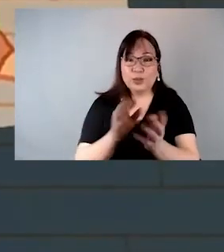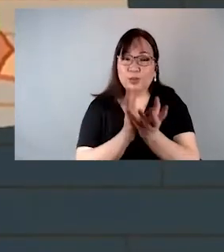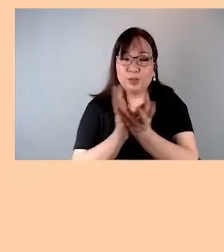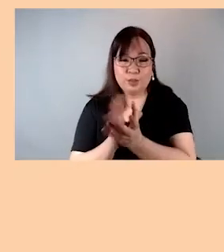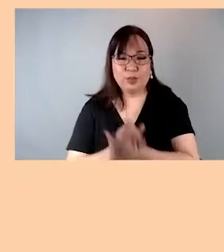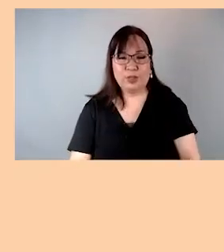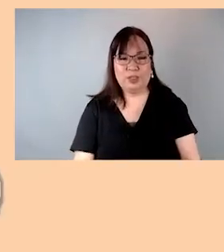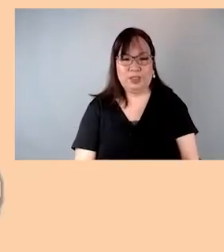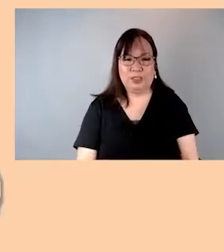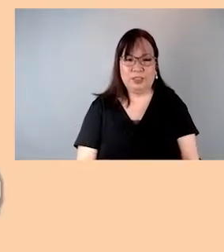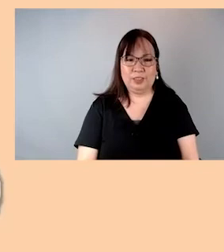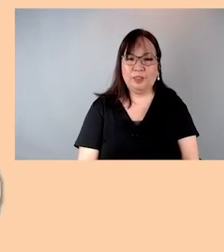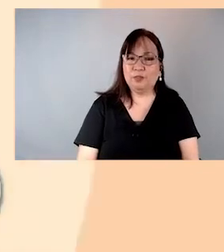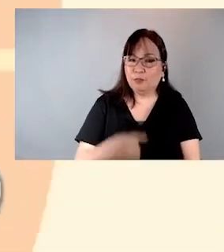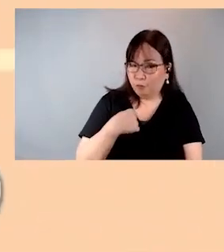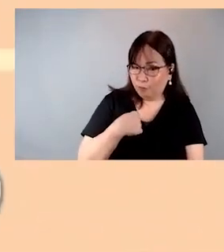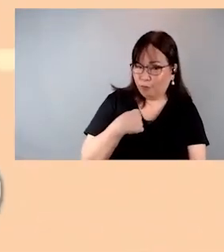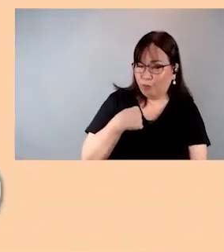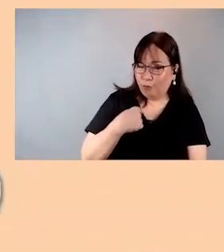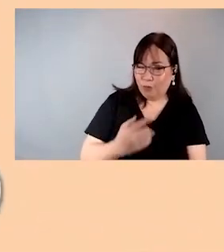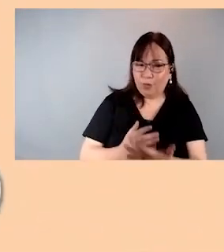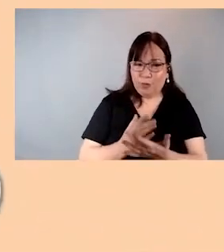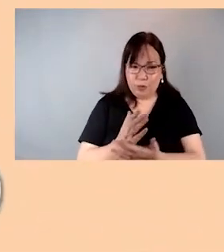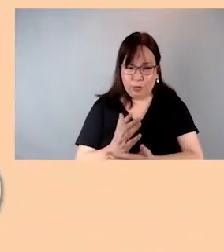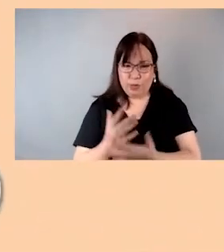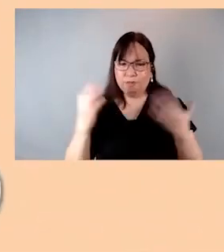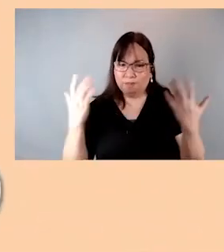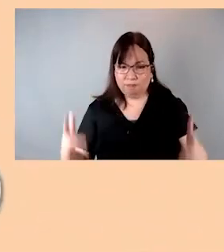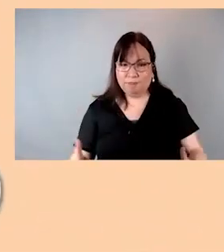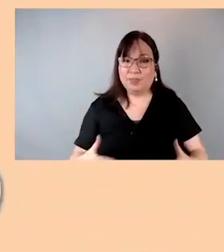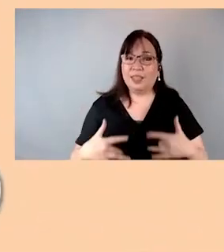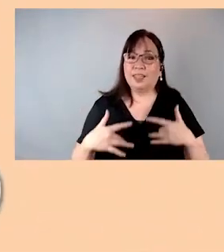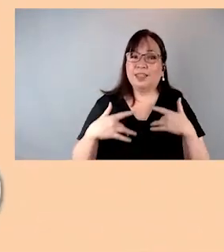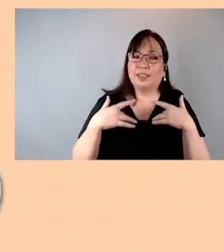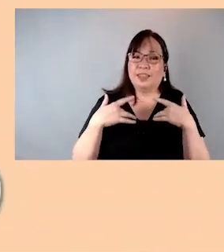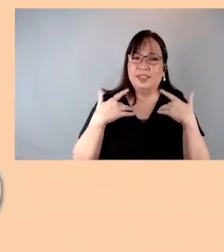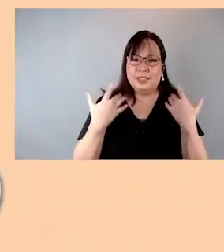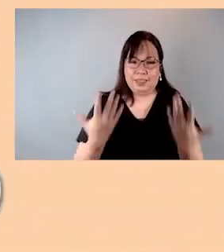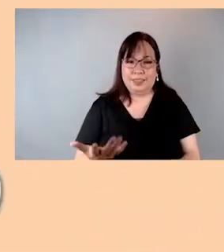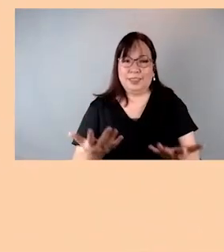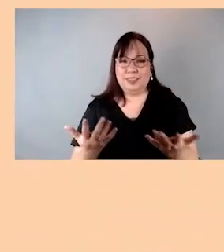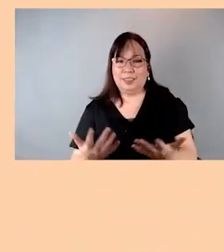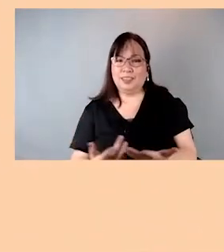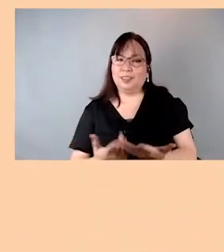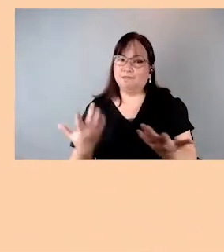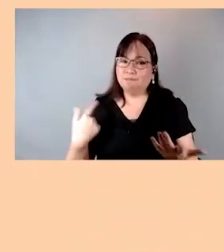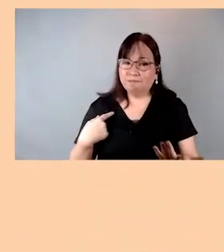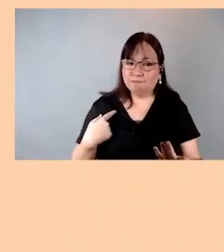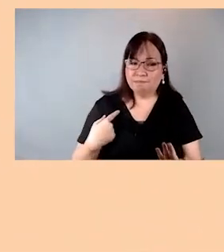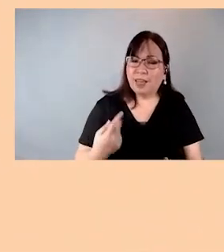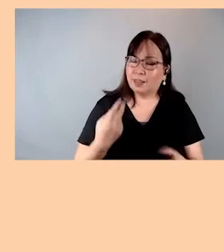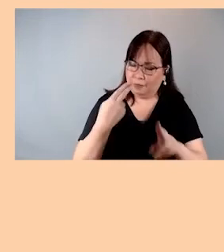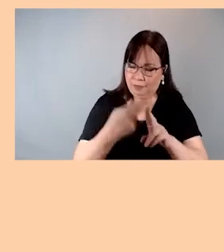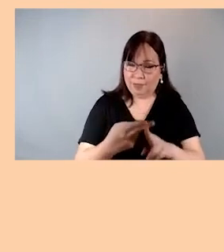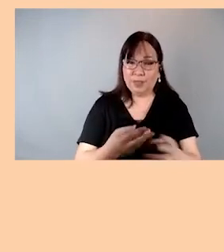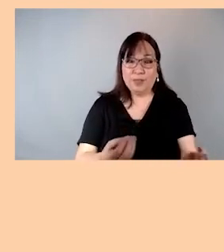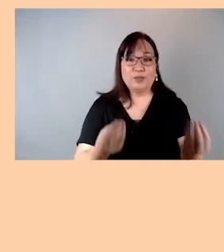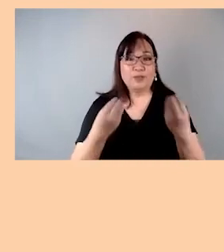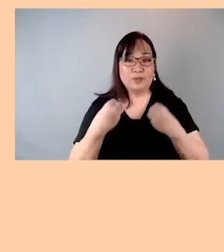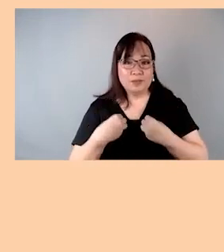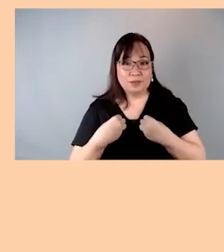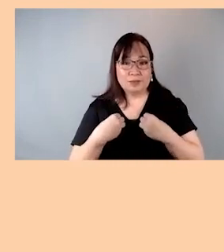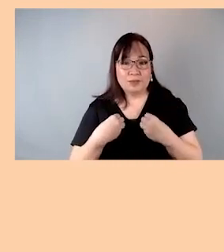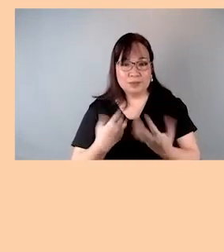pamayanan. Ako'y may karapatang mabuhay, magkapangalan at